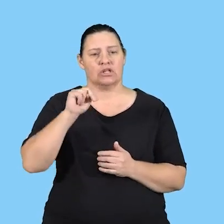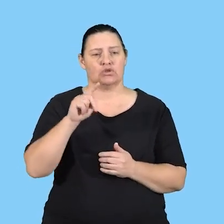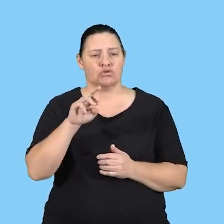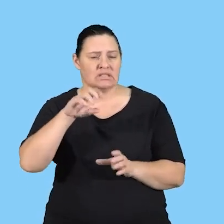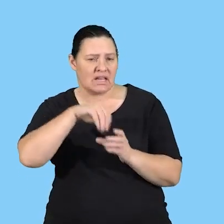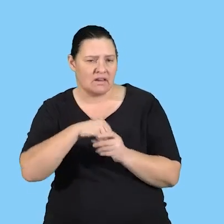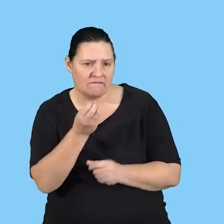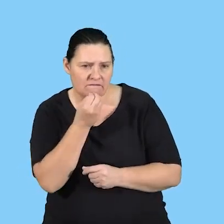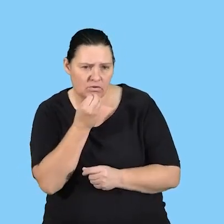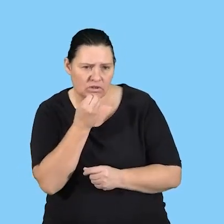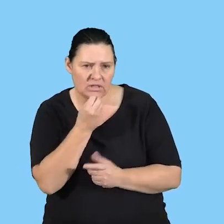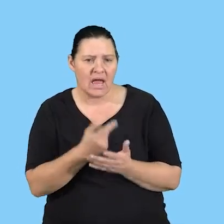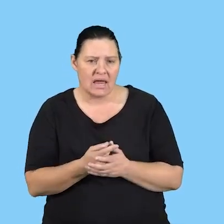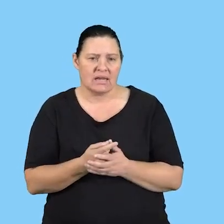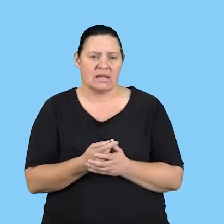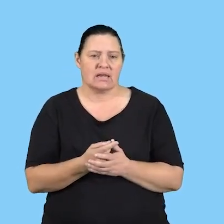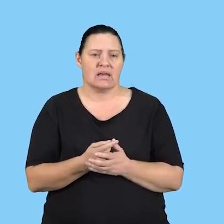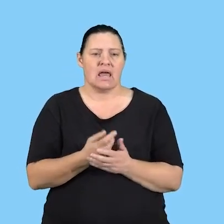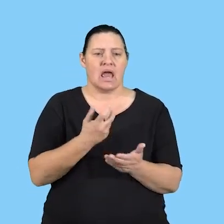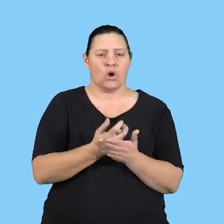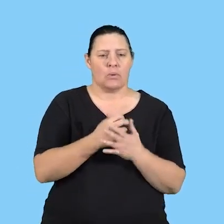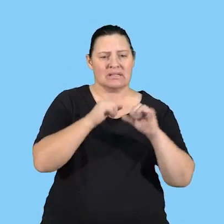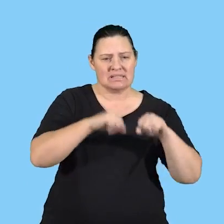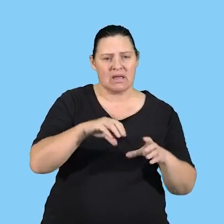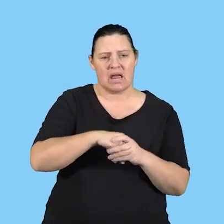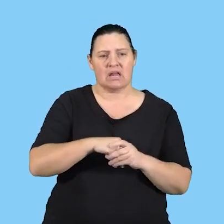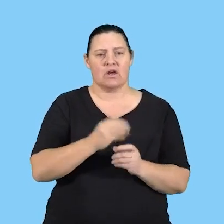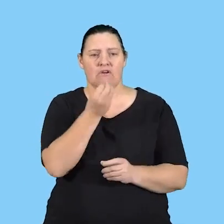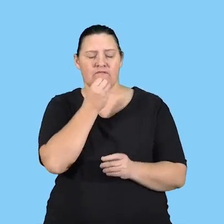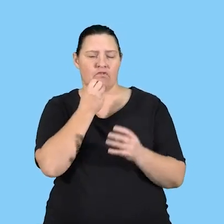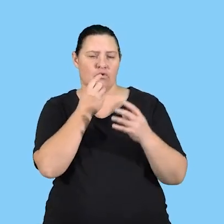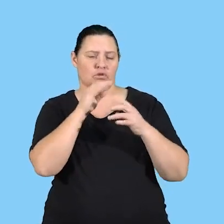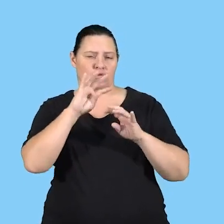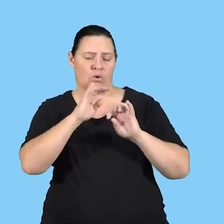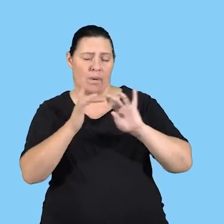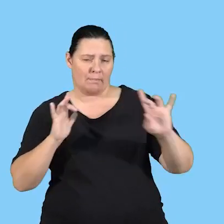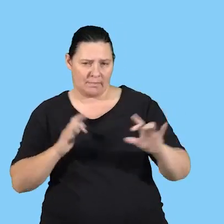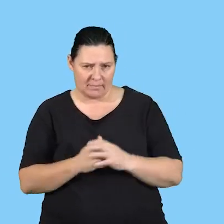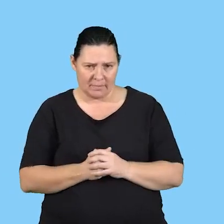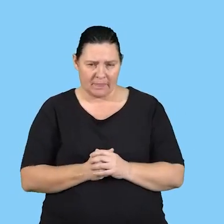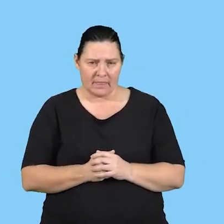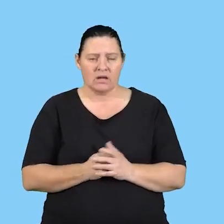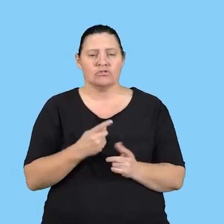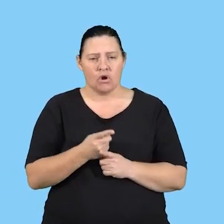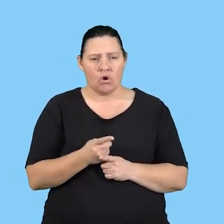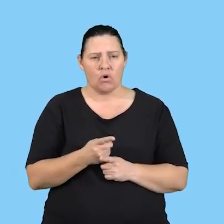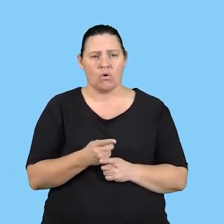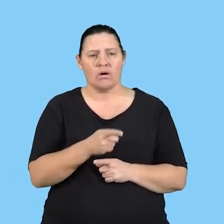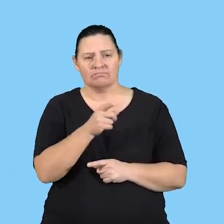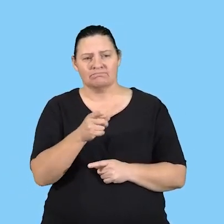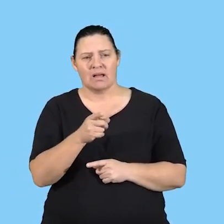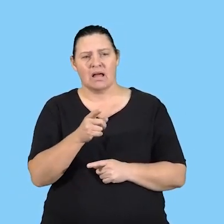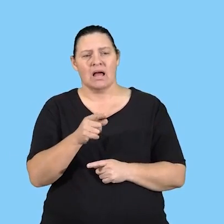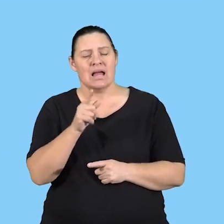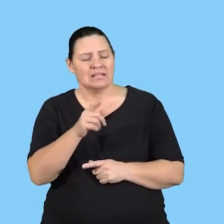and ecosystems and food webs. Nutrition has been retained as it is. Now it's important to